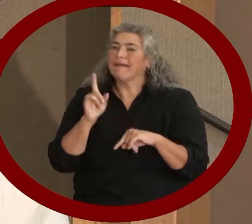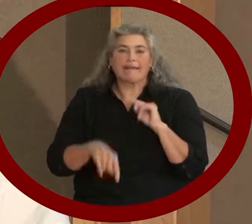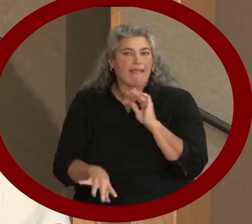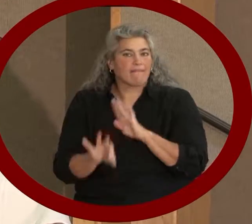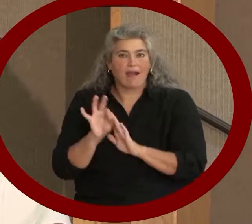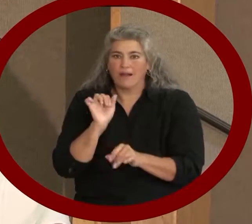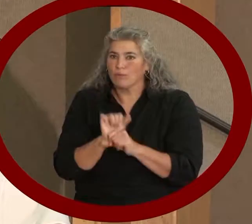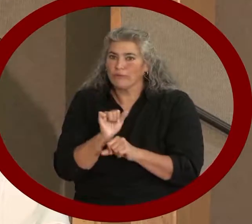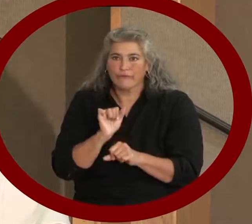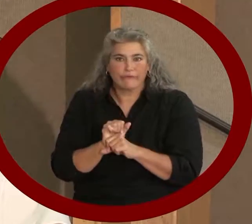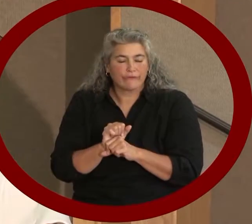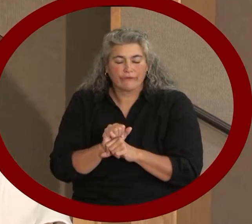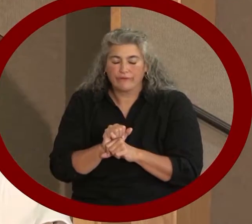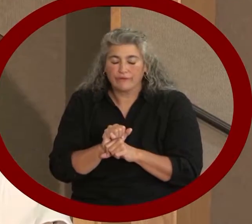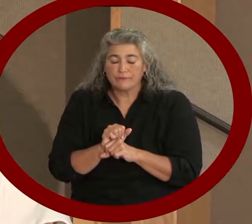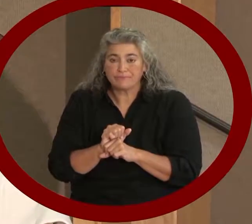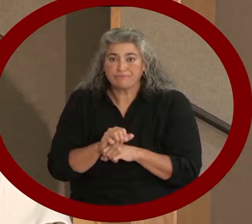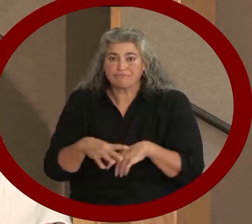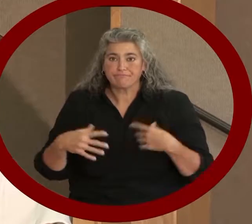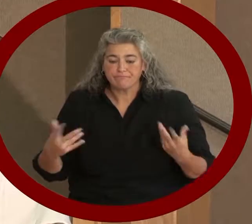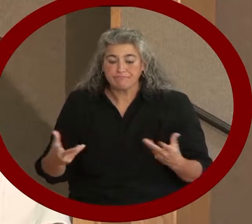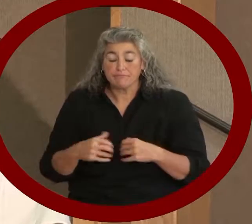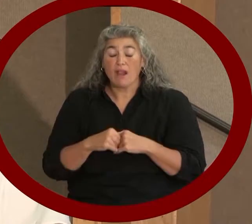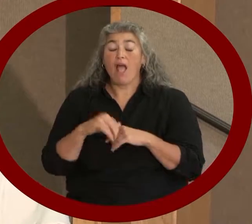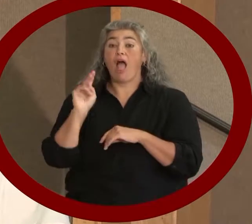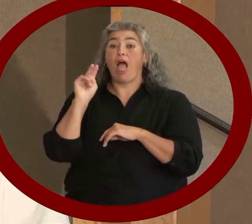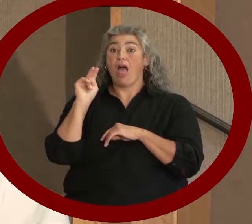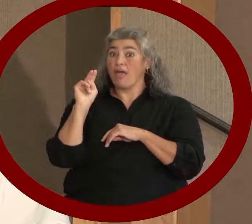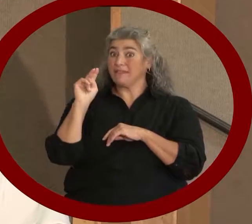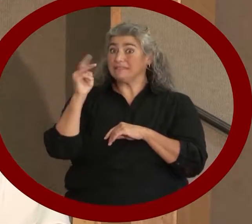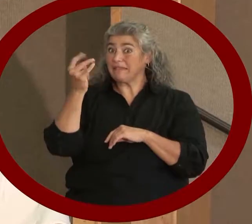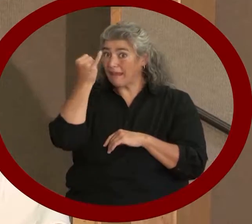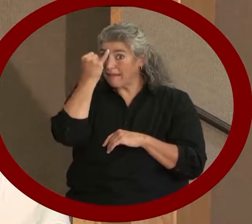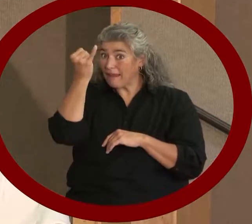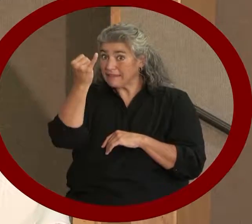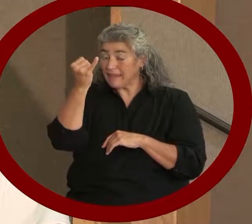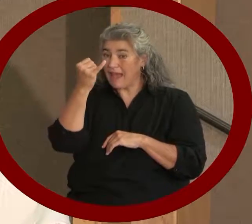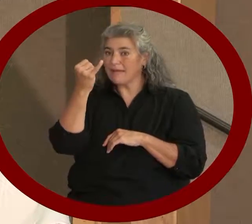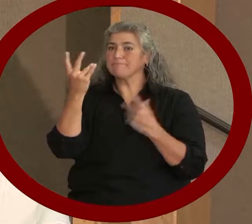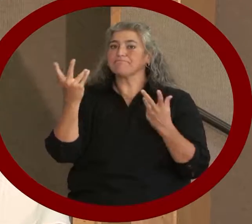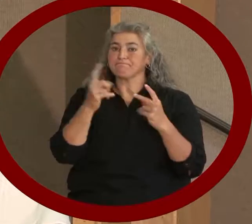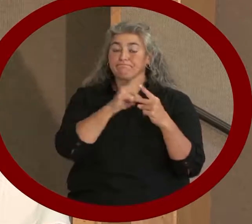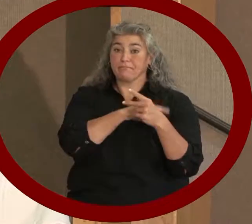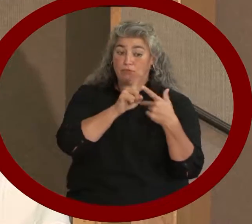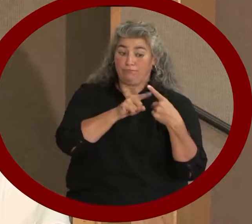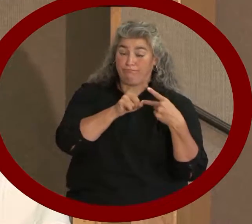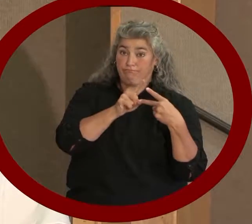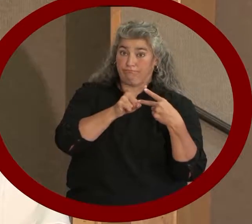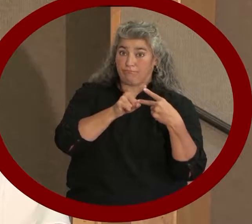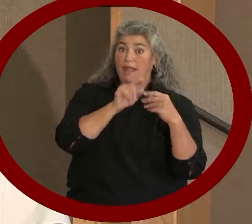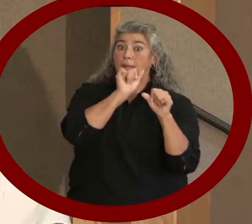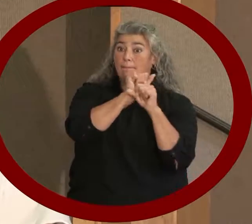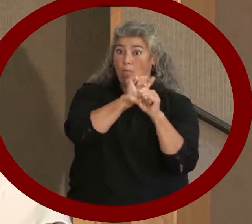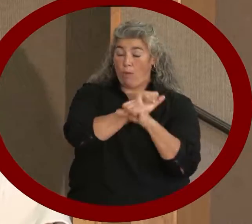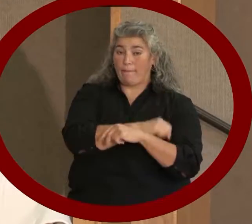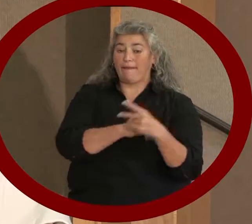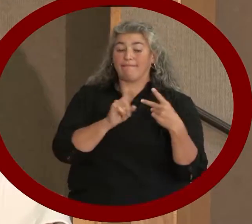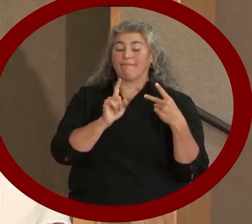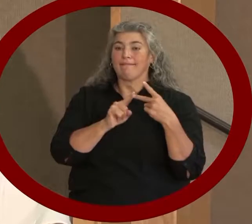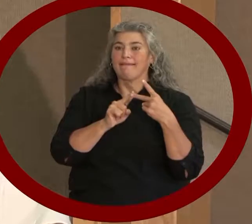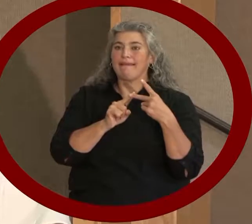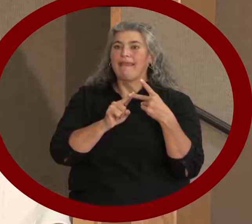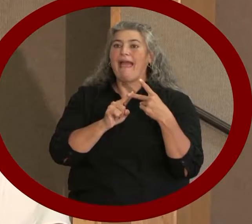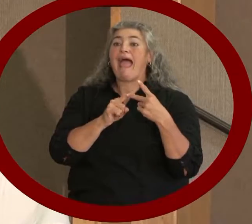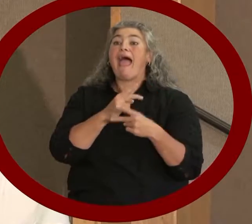employment, respondents also indicated that access to healthcare and accessible housing